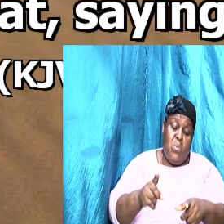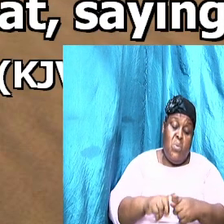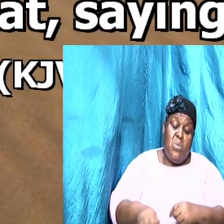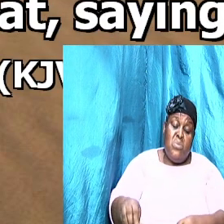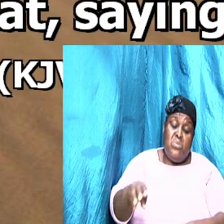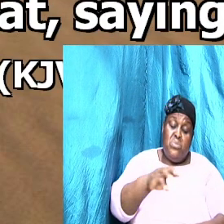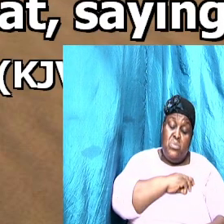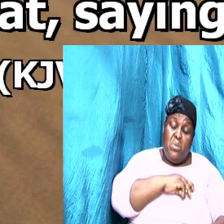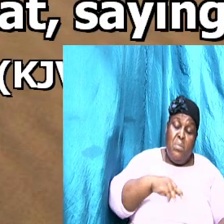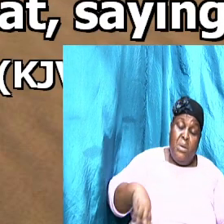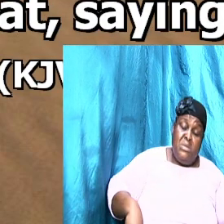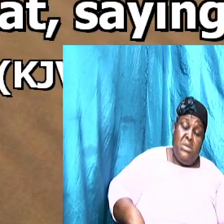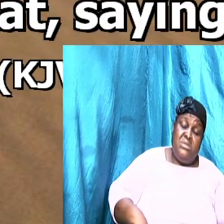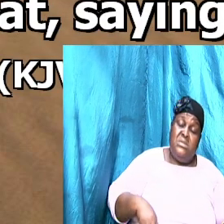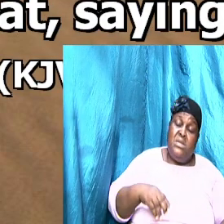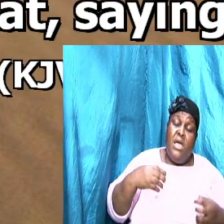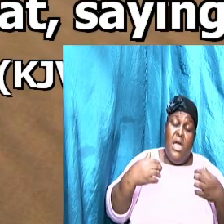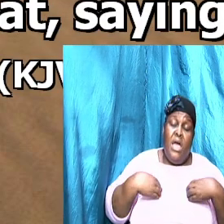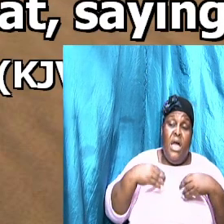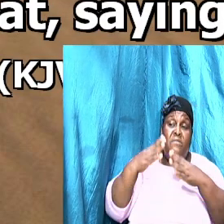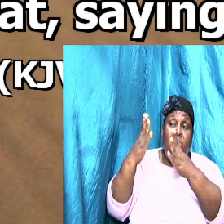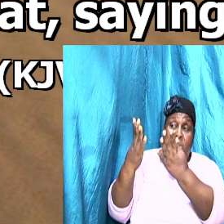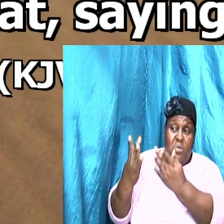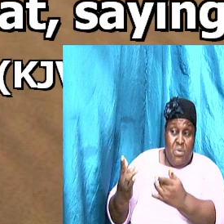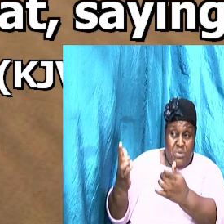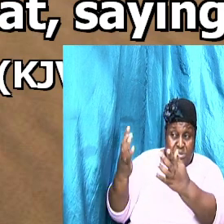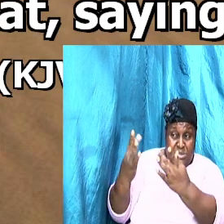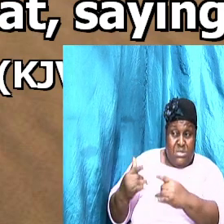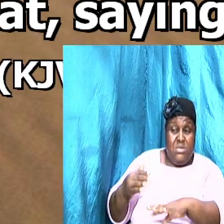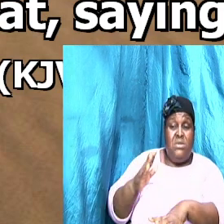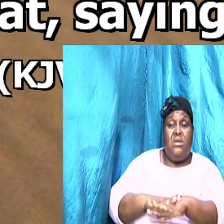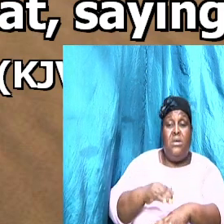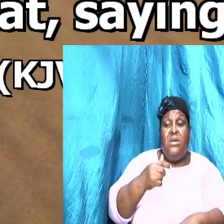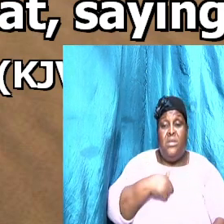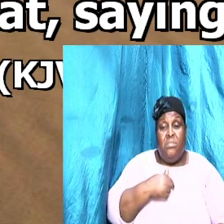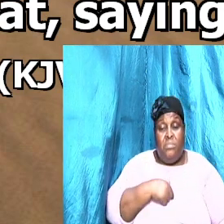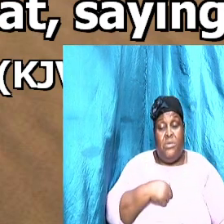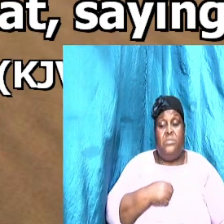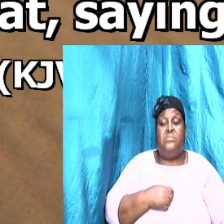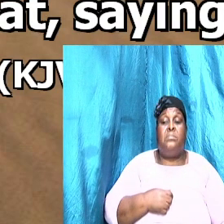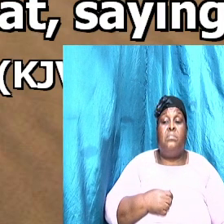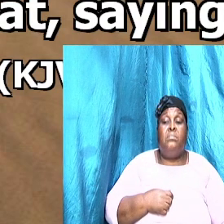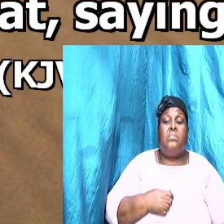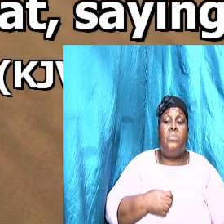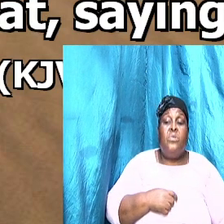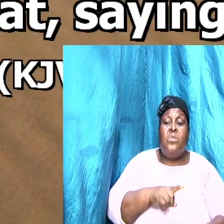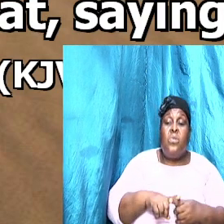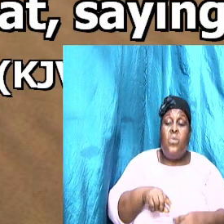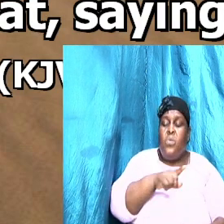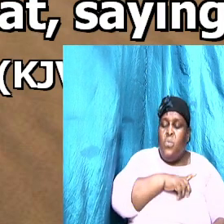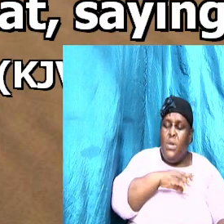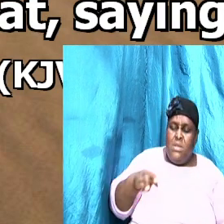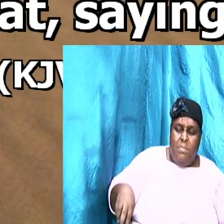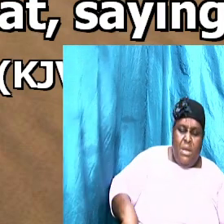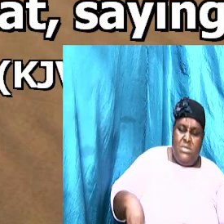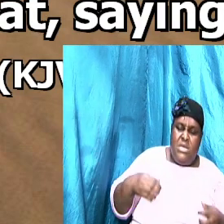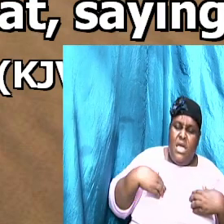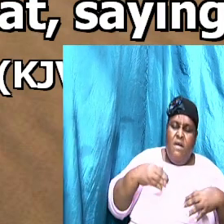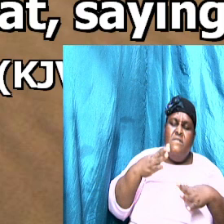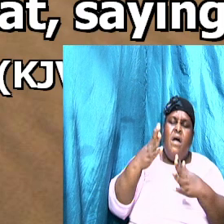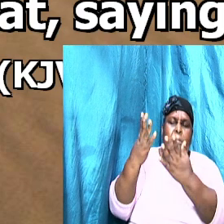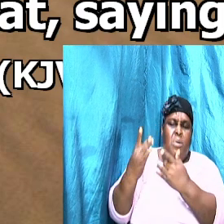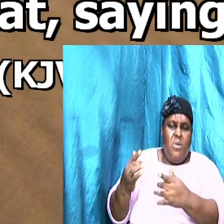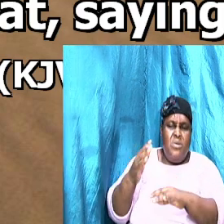and said, have mercy. So after the Lord had mercy on him and said, look here,